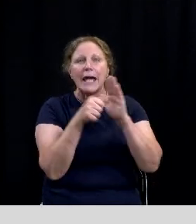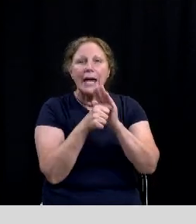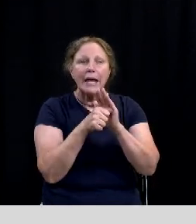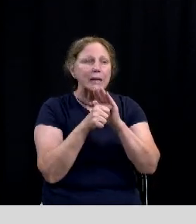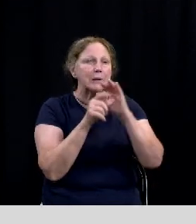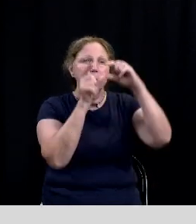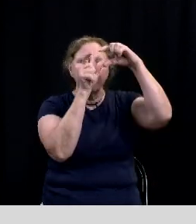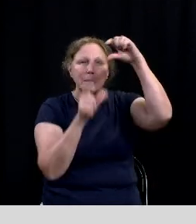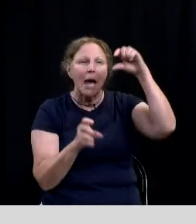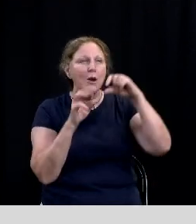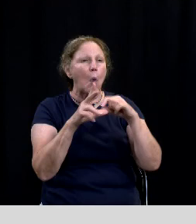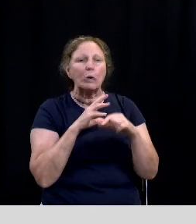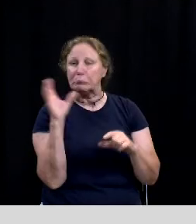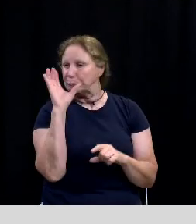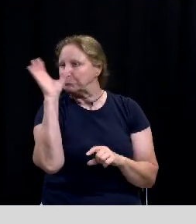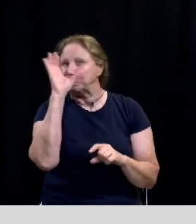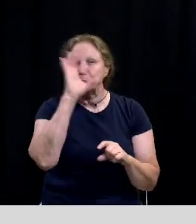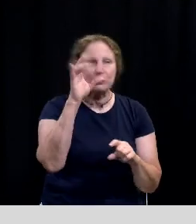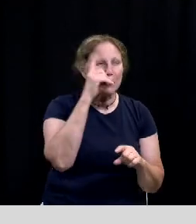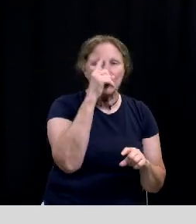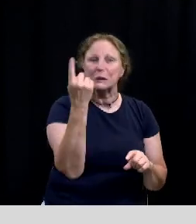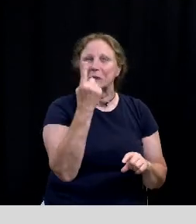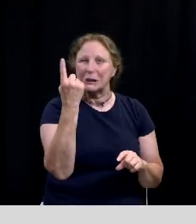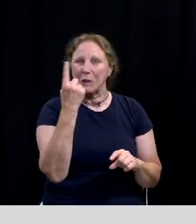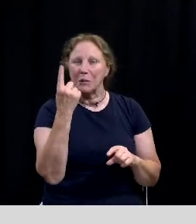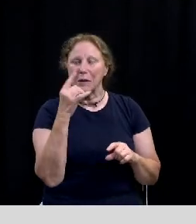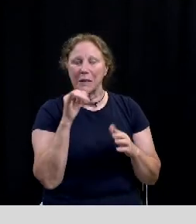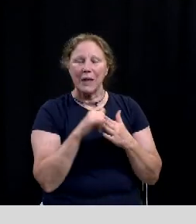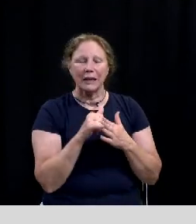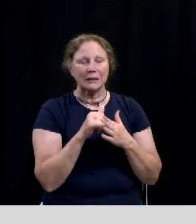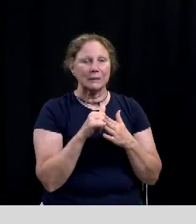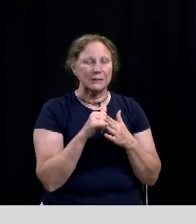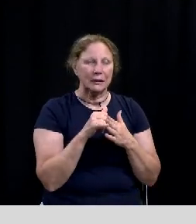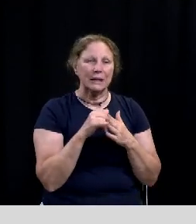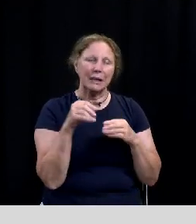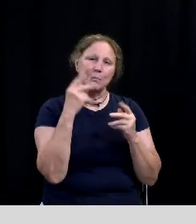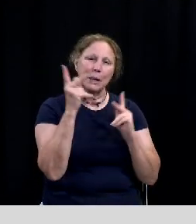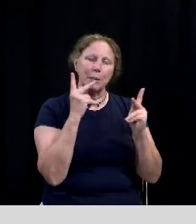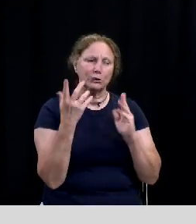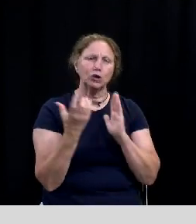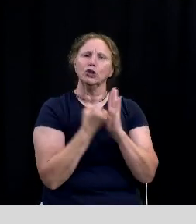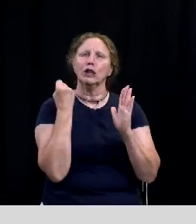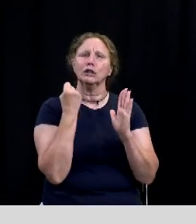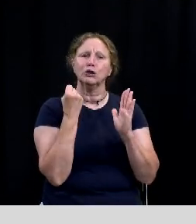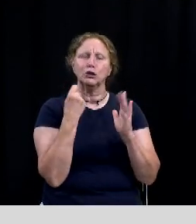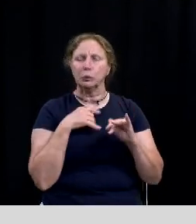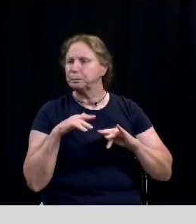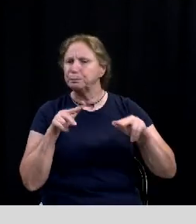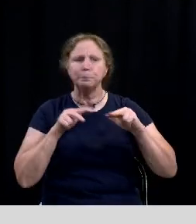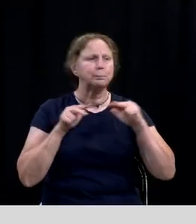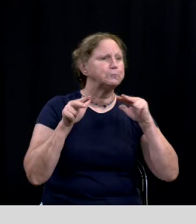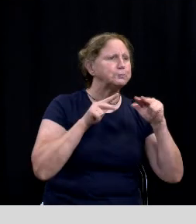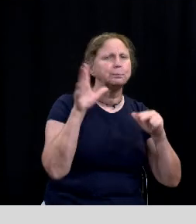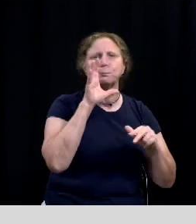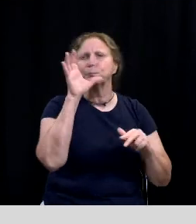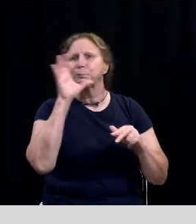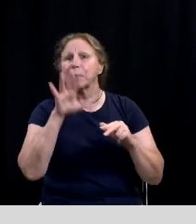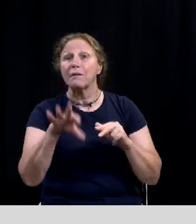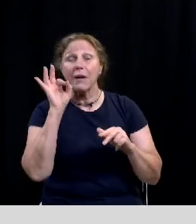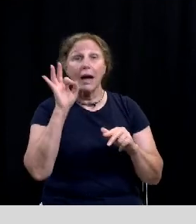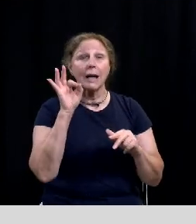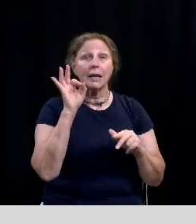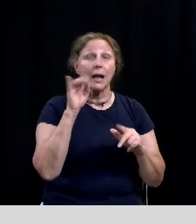a scavenger hunt for a banner because you know it gives people an opportunity to seek and find and when they seek and